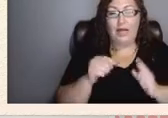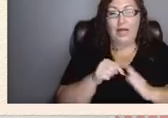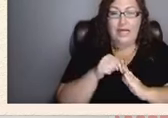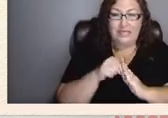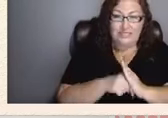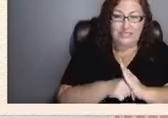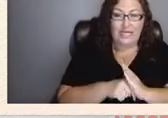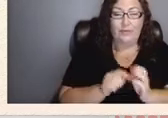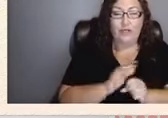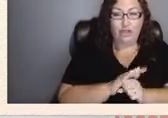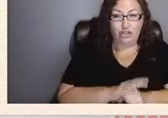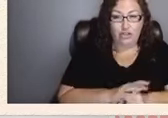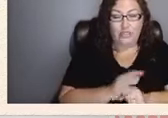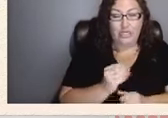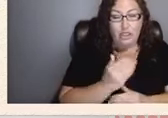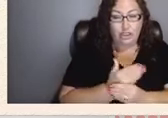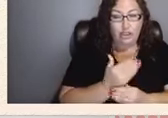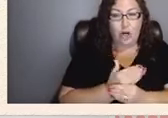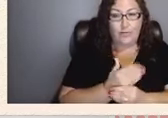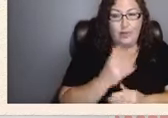and disturbing experience